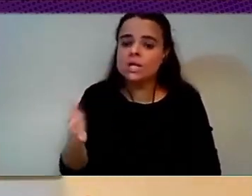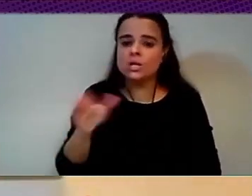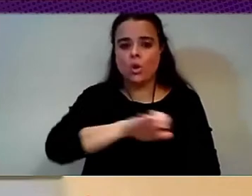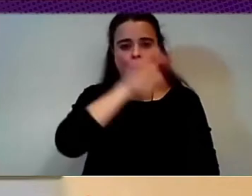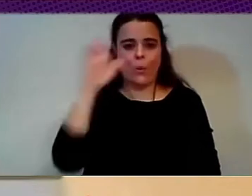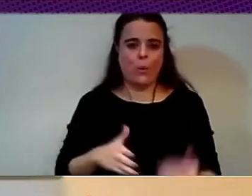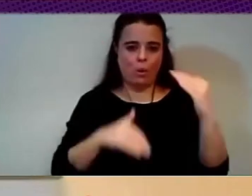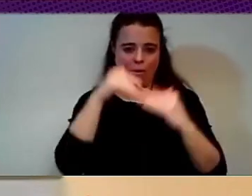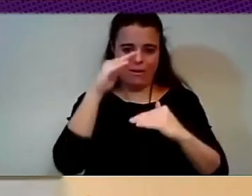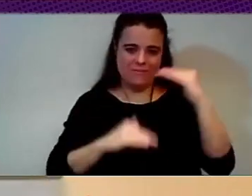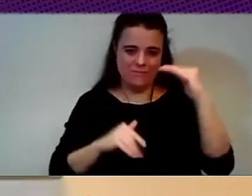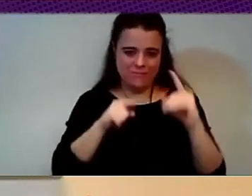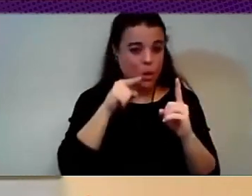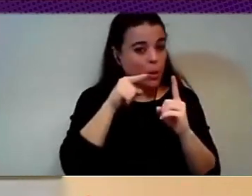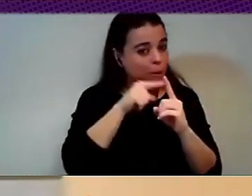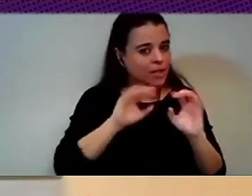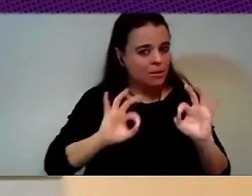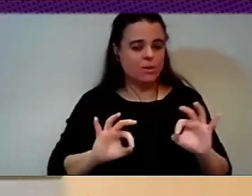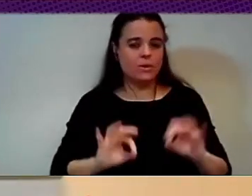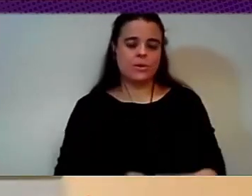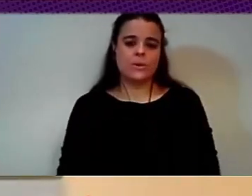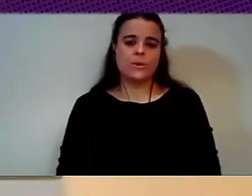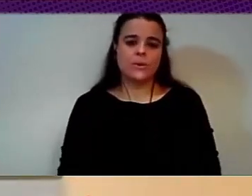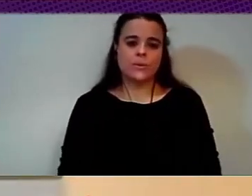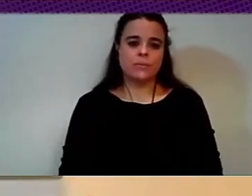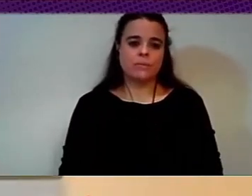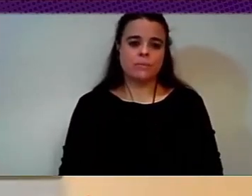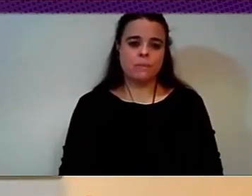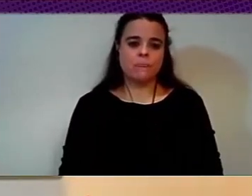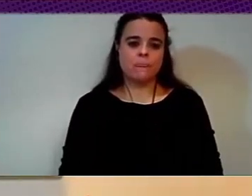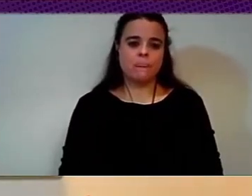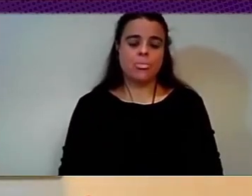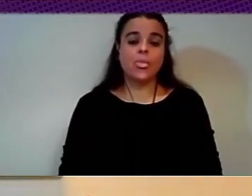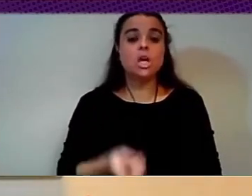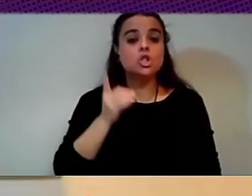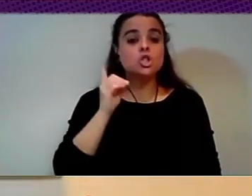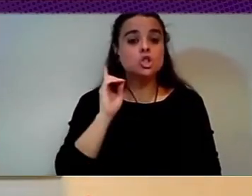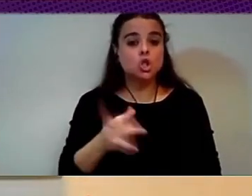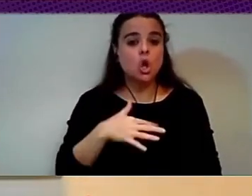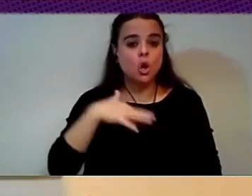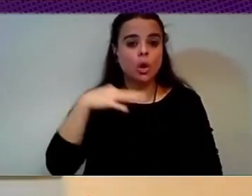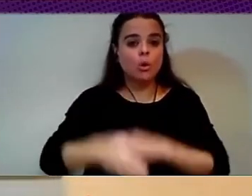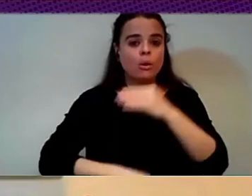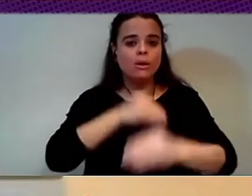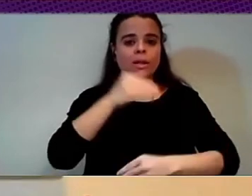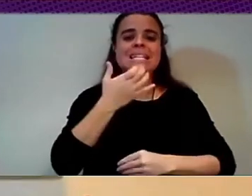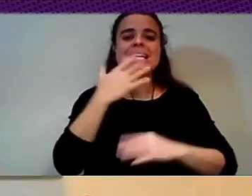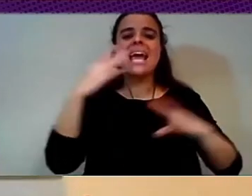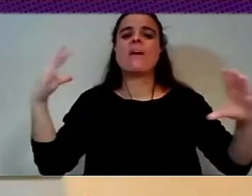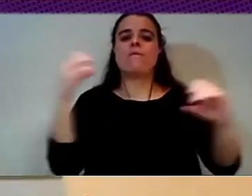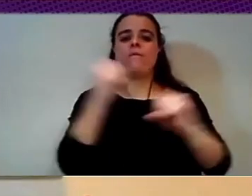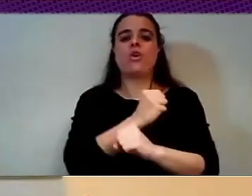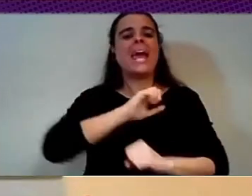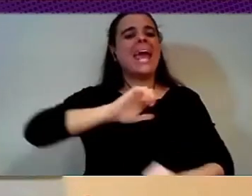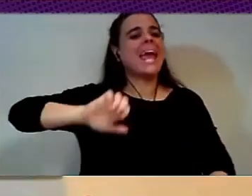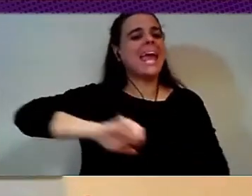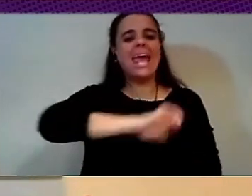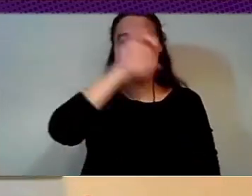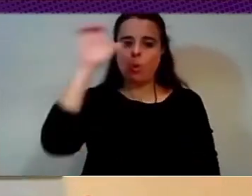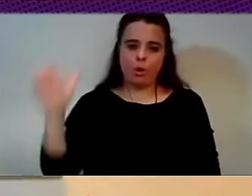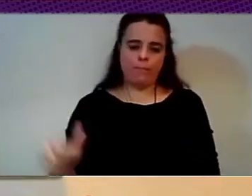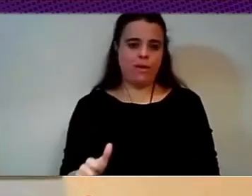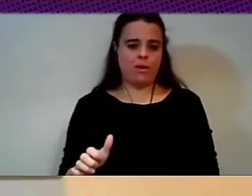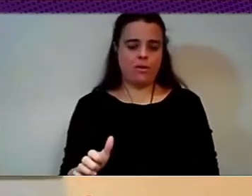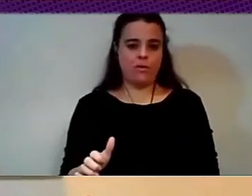we can only do it with a pan-European approach. And I want to say that we can have an approach to data